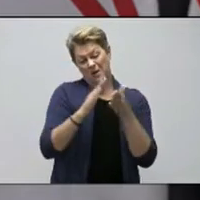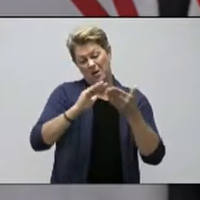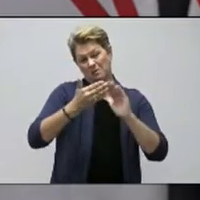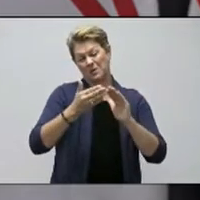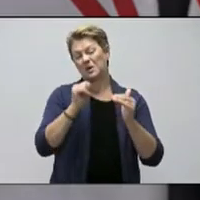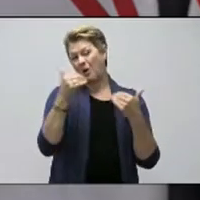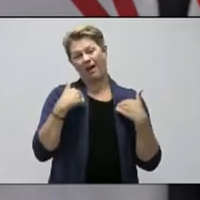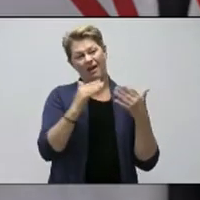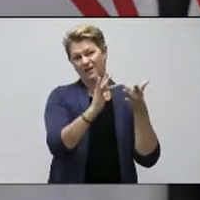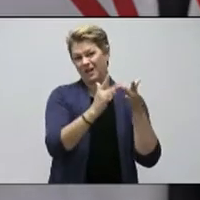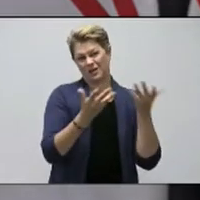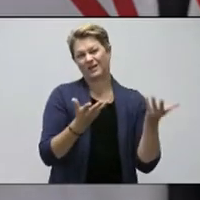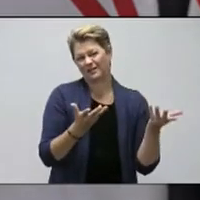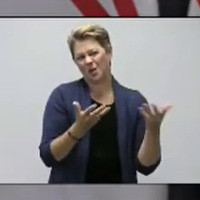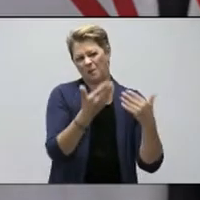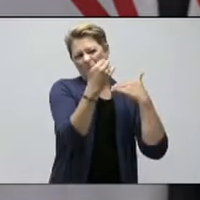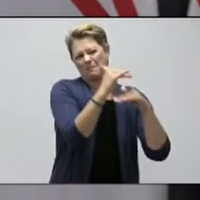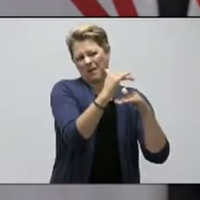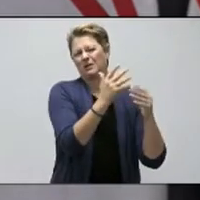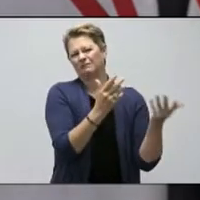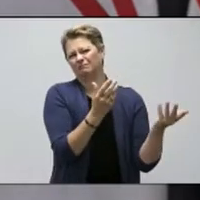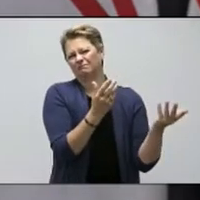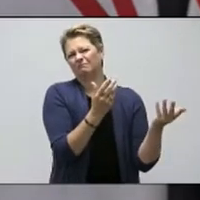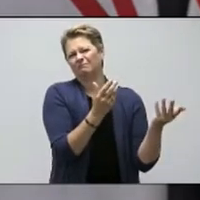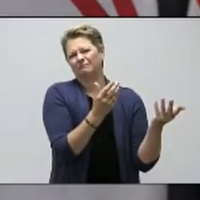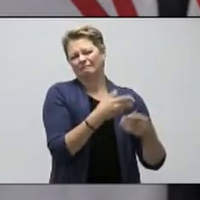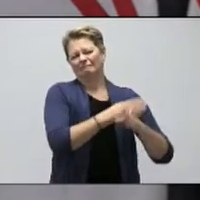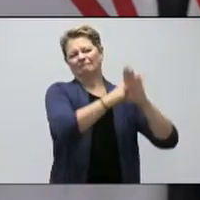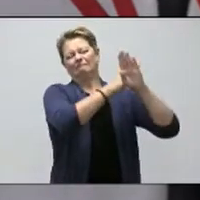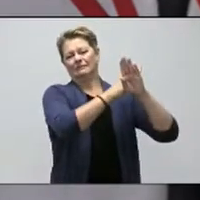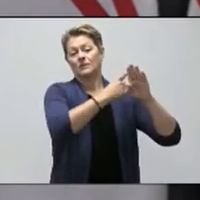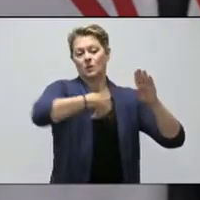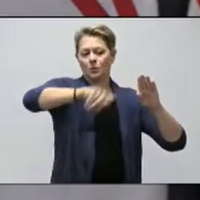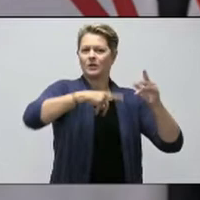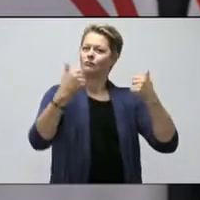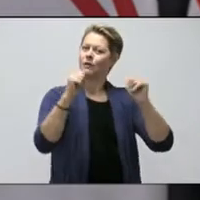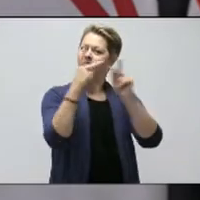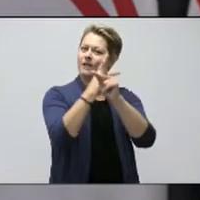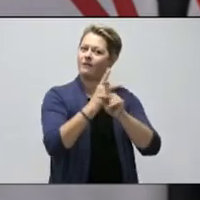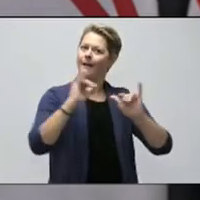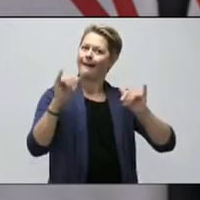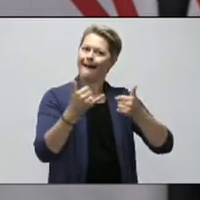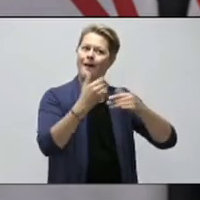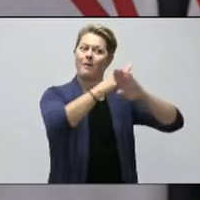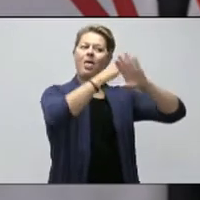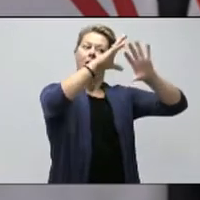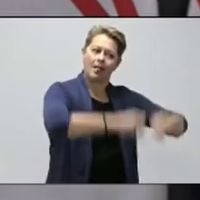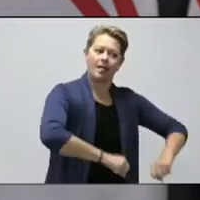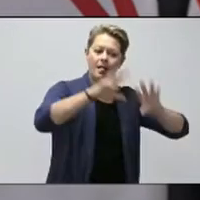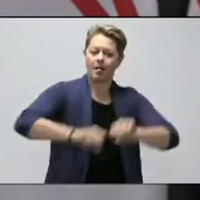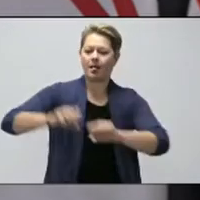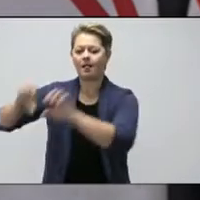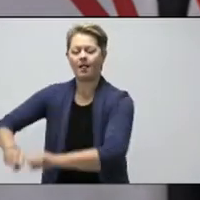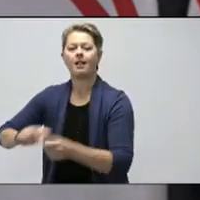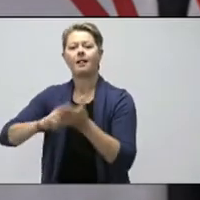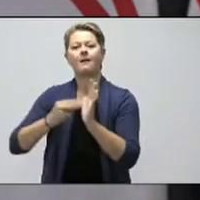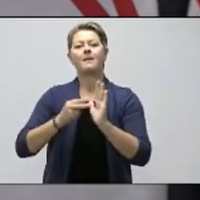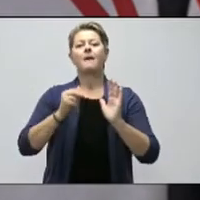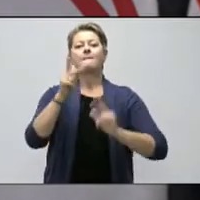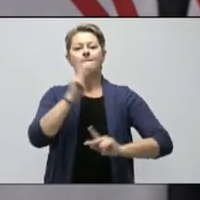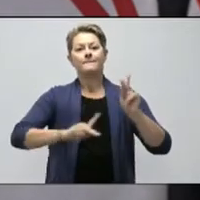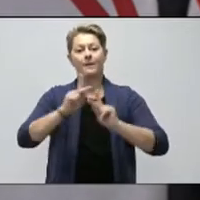trying to figure out the best ways to eliminate those barriers so that this app is more readily available and